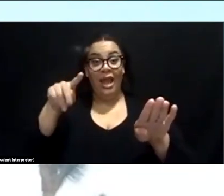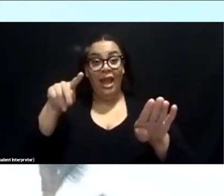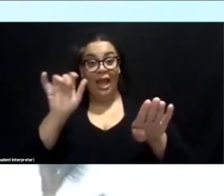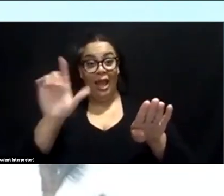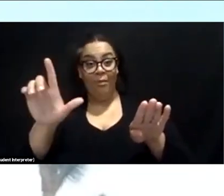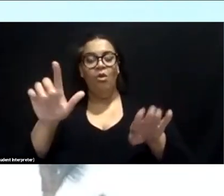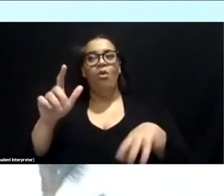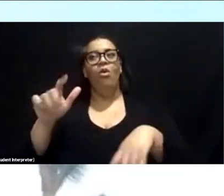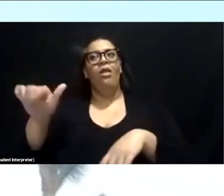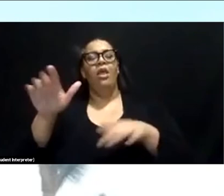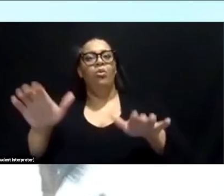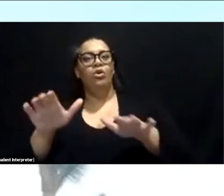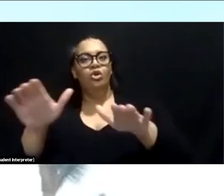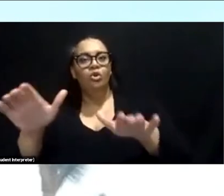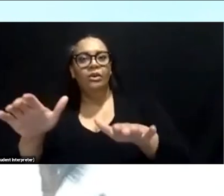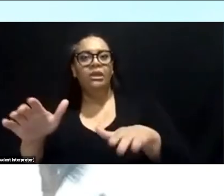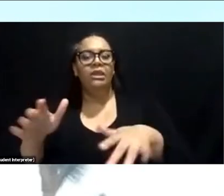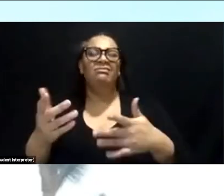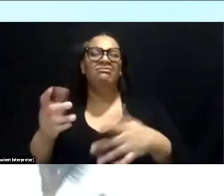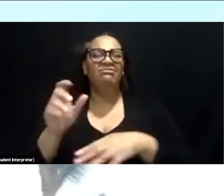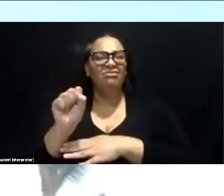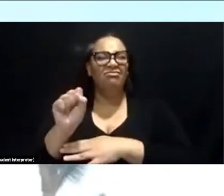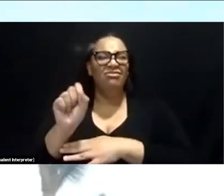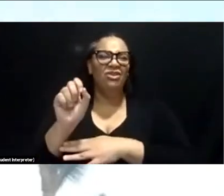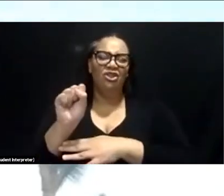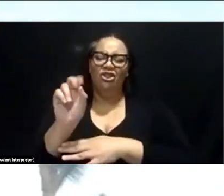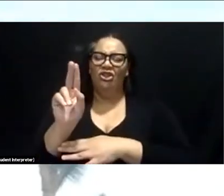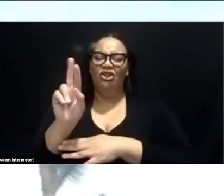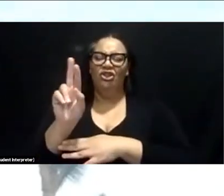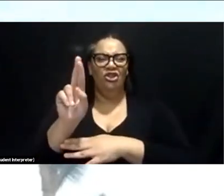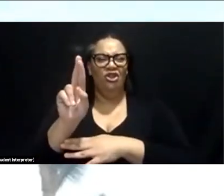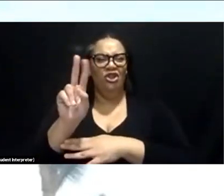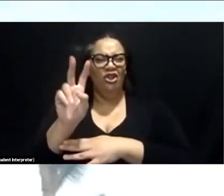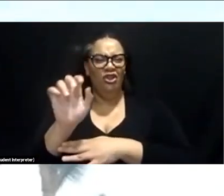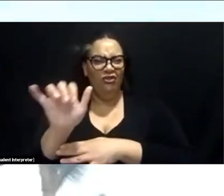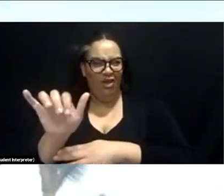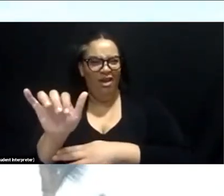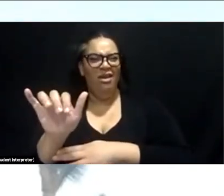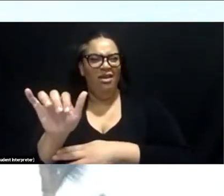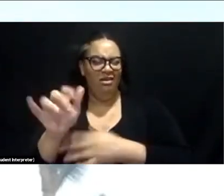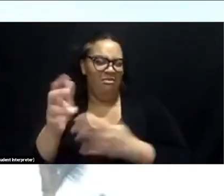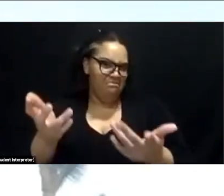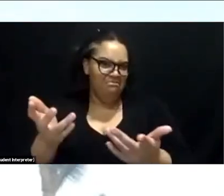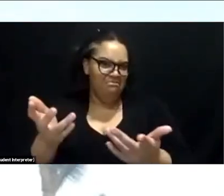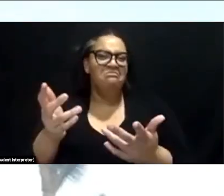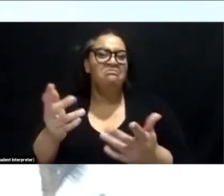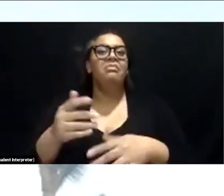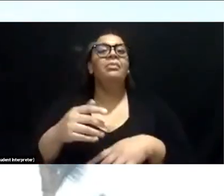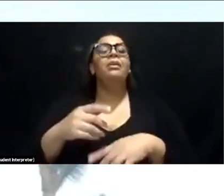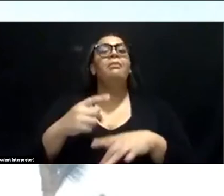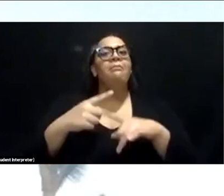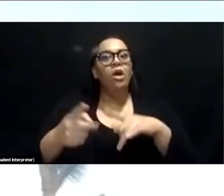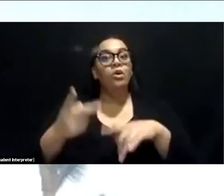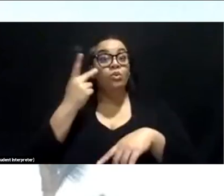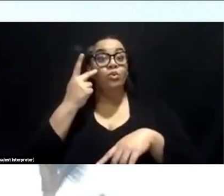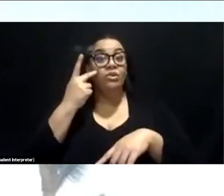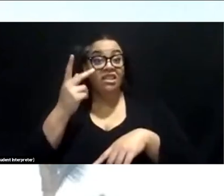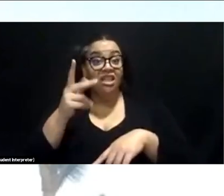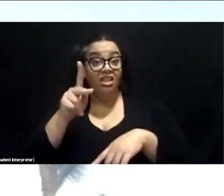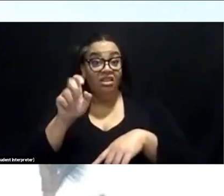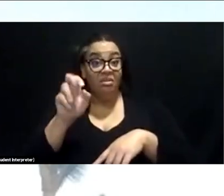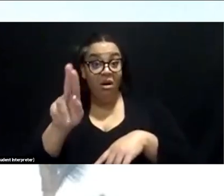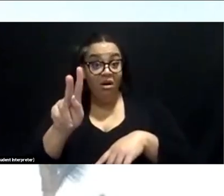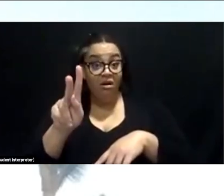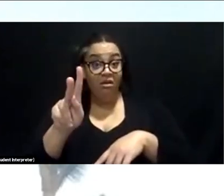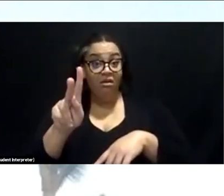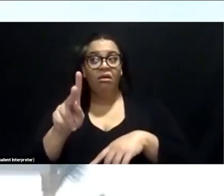inside the park. And it was, I don't know that it was a super bloom technically, but to see the park, know, without anybody, you know, having pulled off